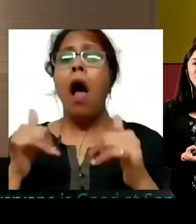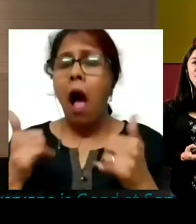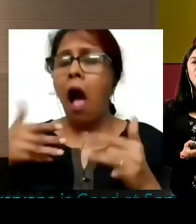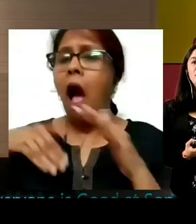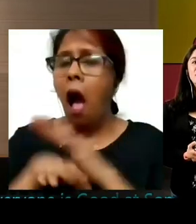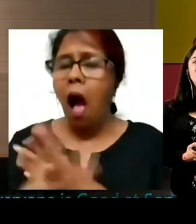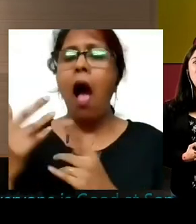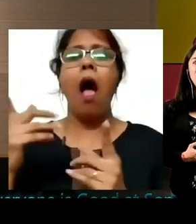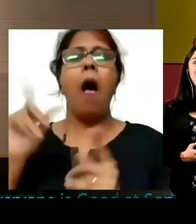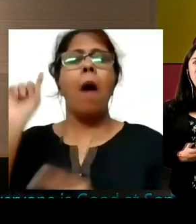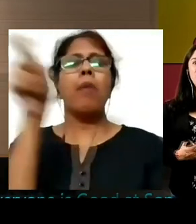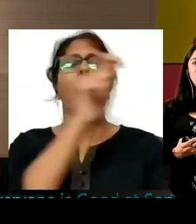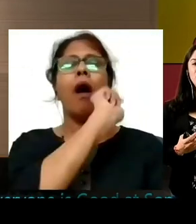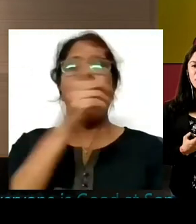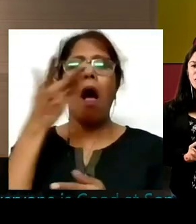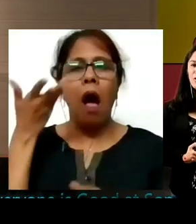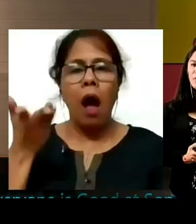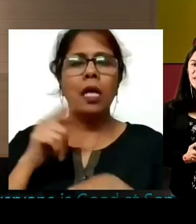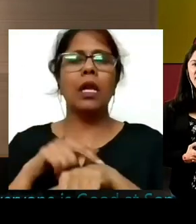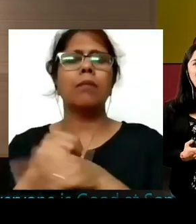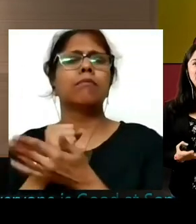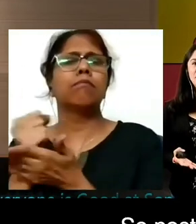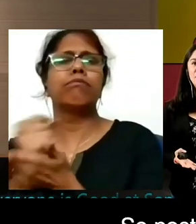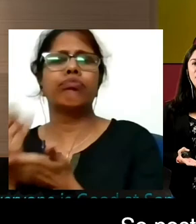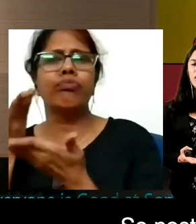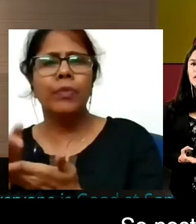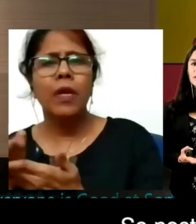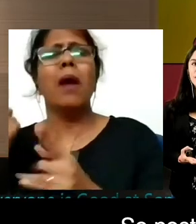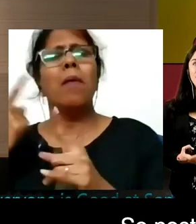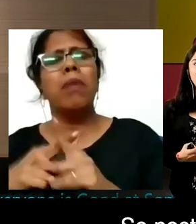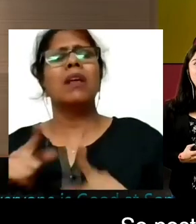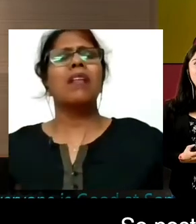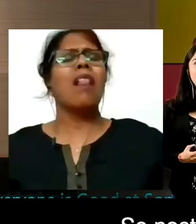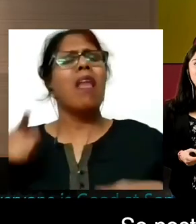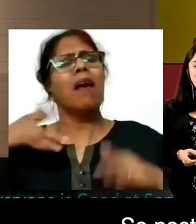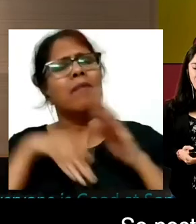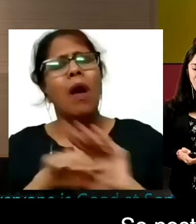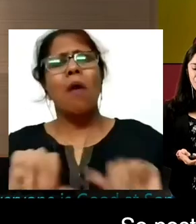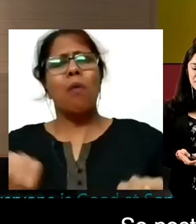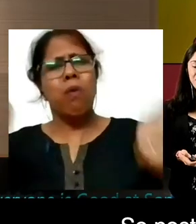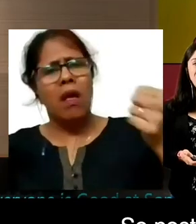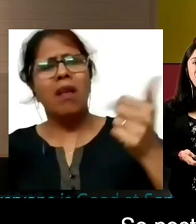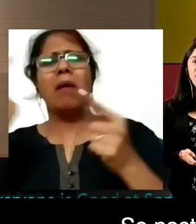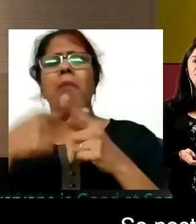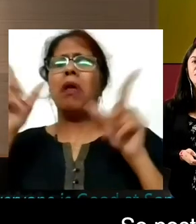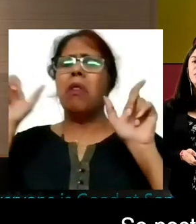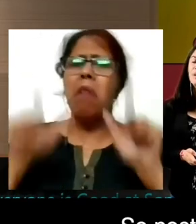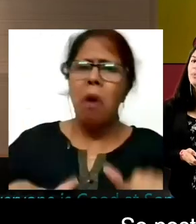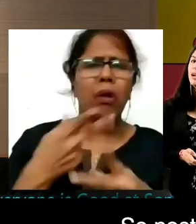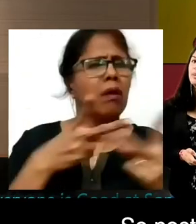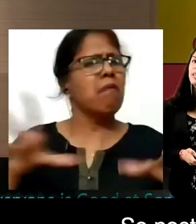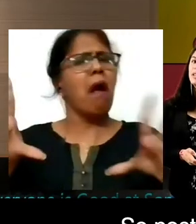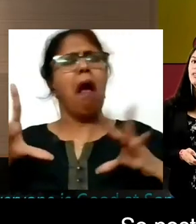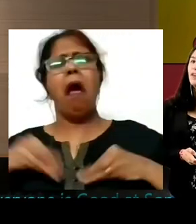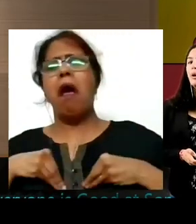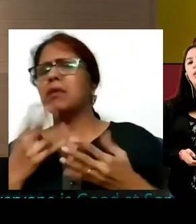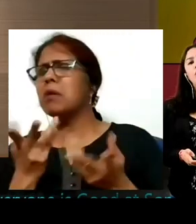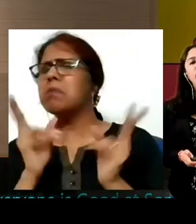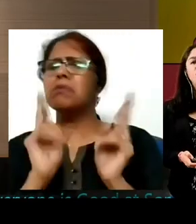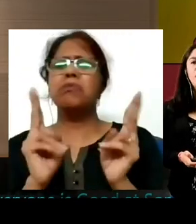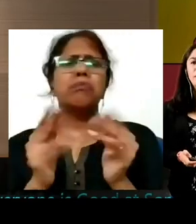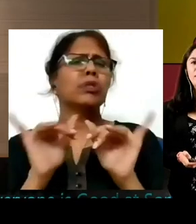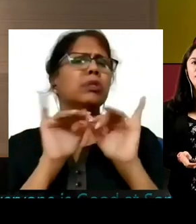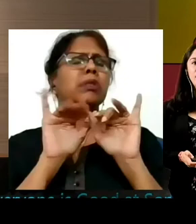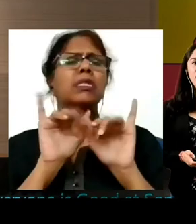It also taught me how to go through a win and accept the loss. So post-injury, I used to play badminton for my own